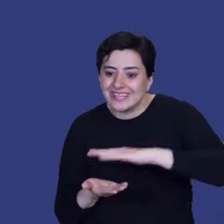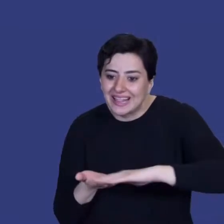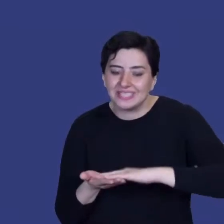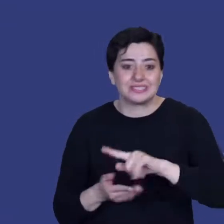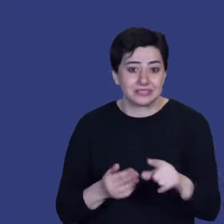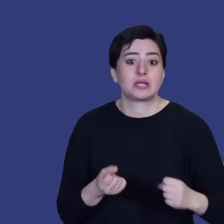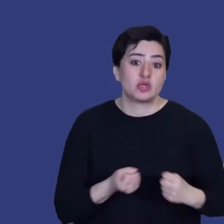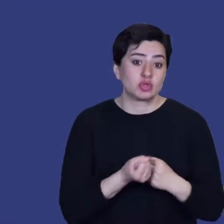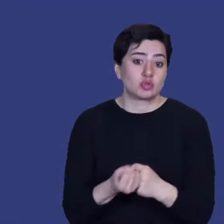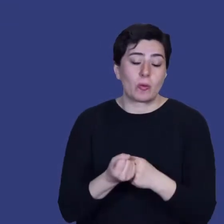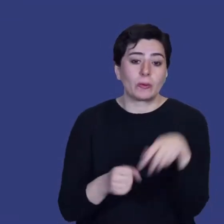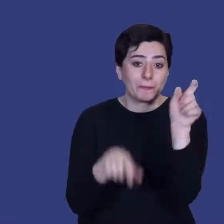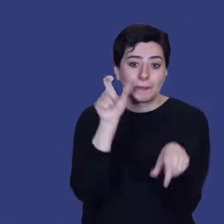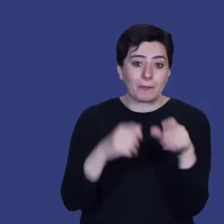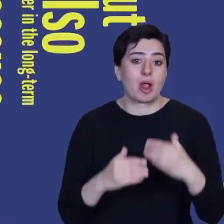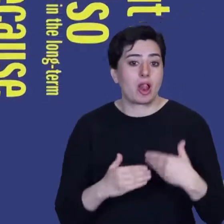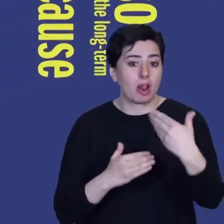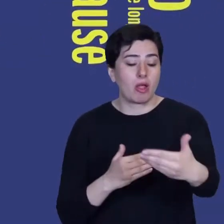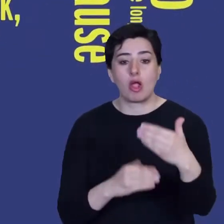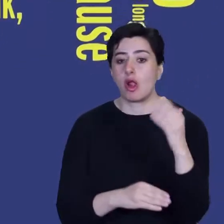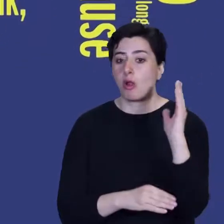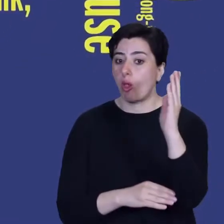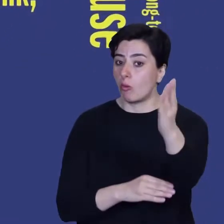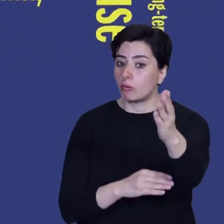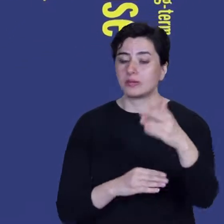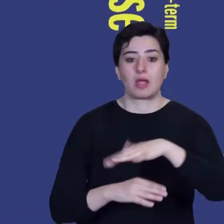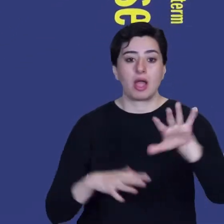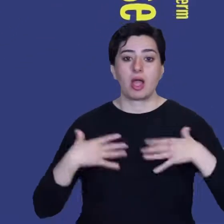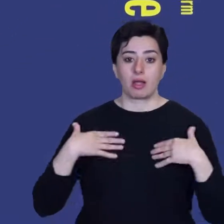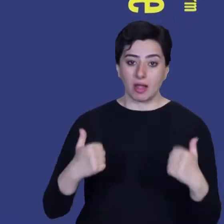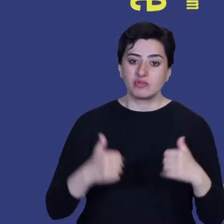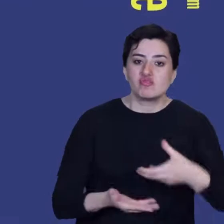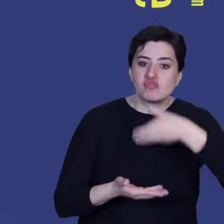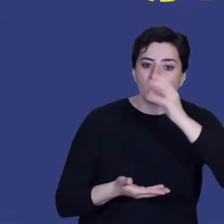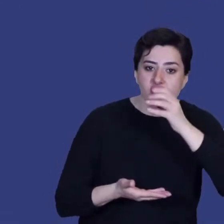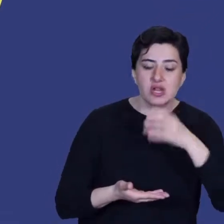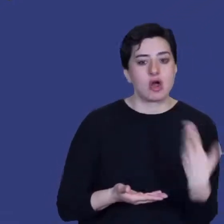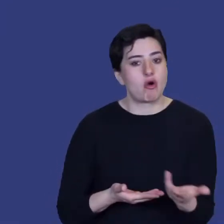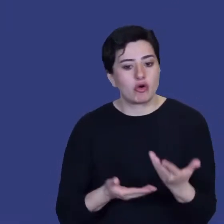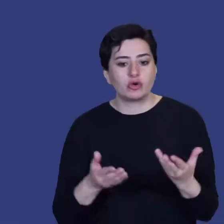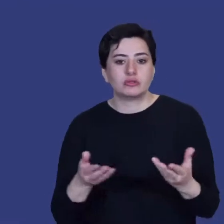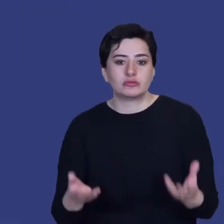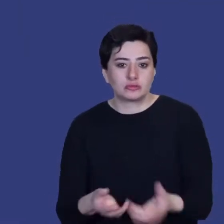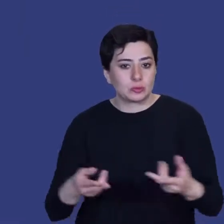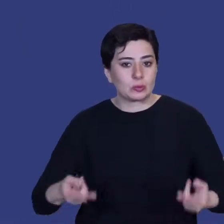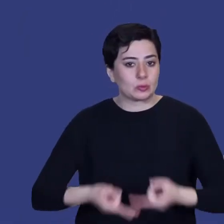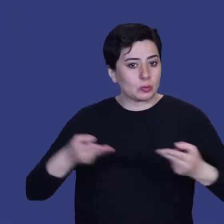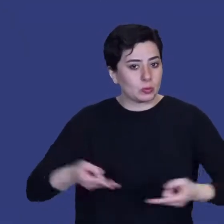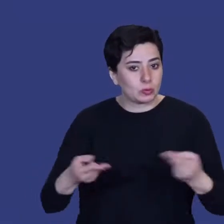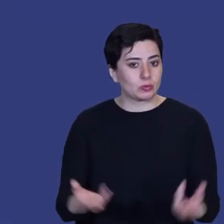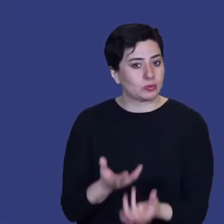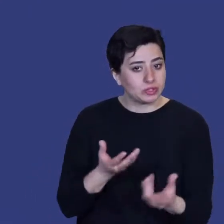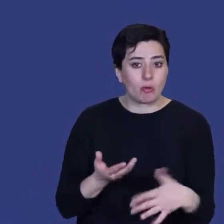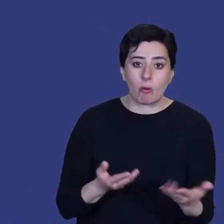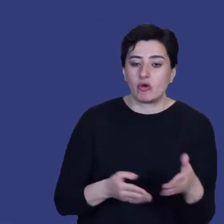but also better in the long term because the clean water is healthier for people to drink, cook and wash, and there will be more